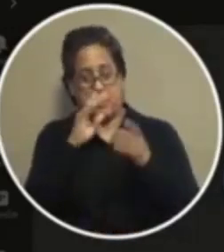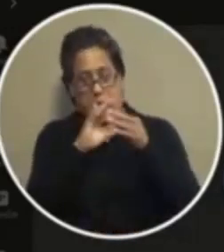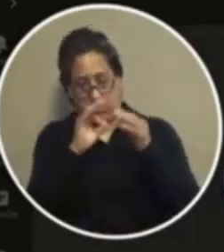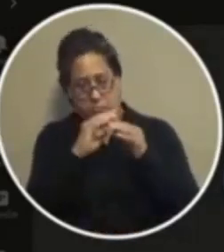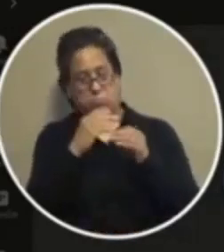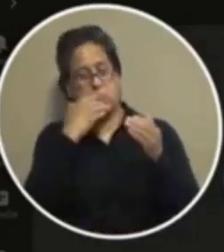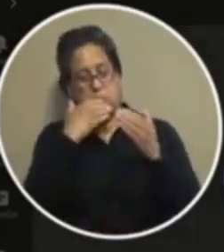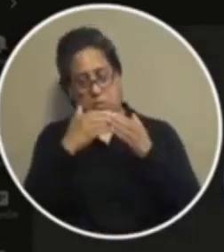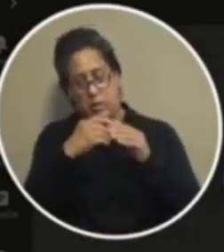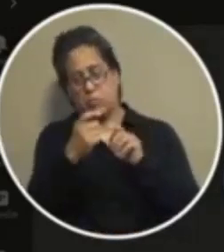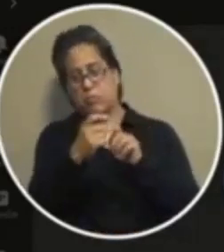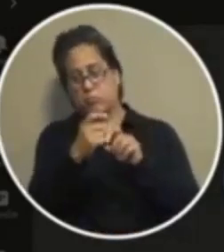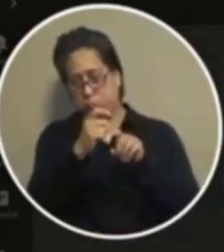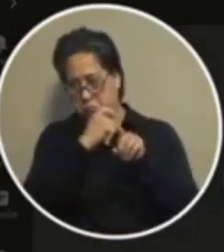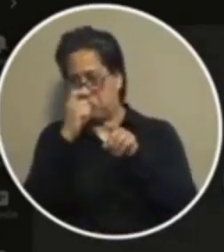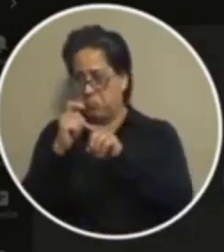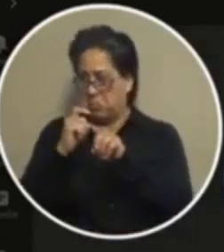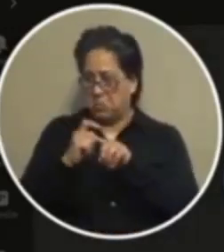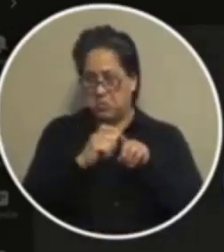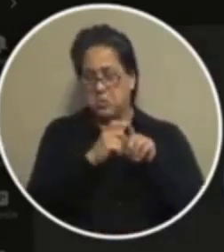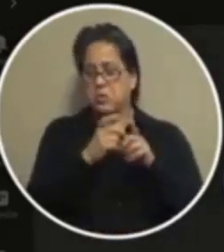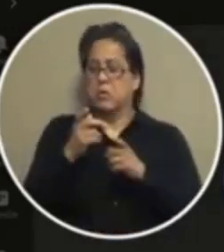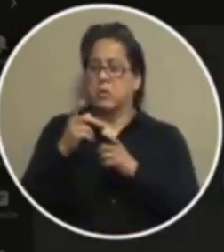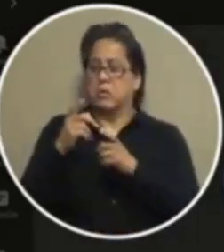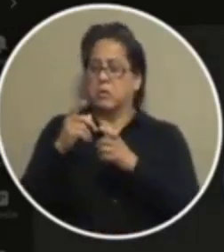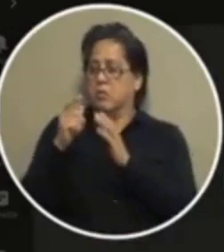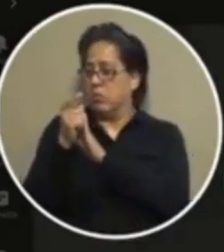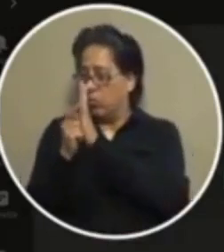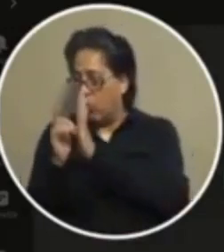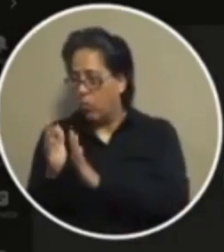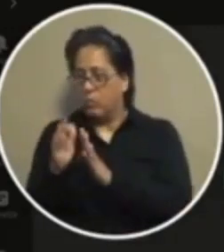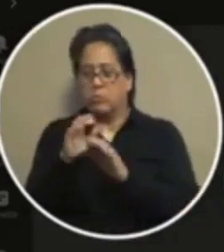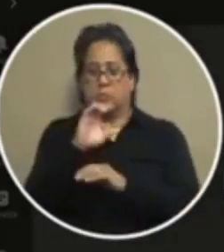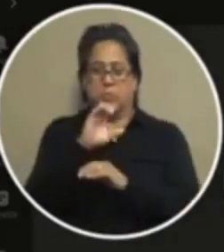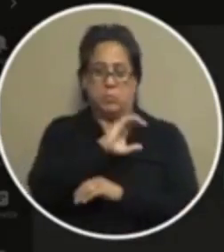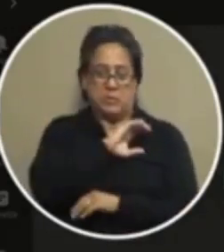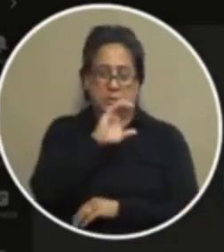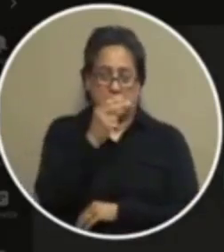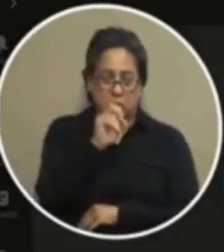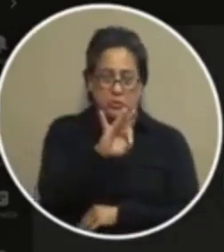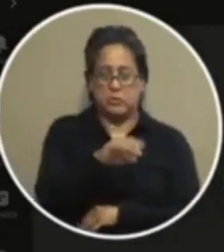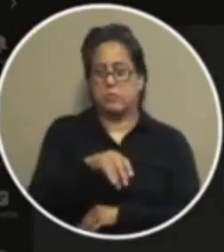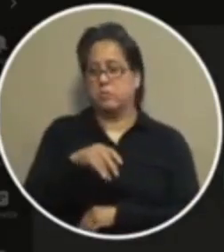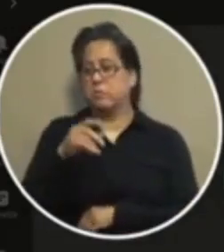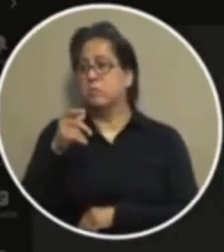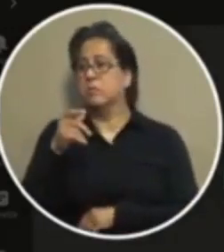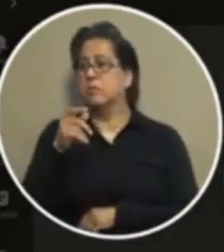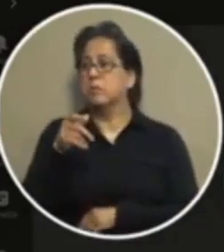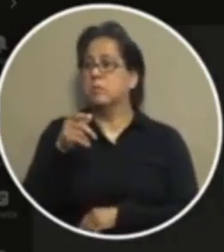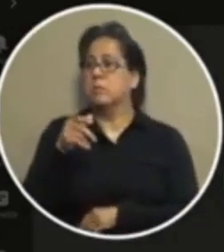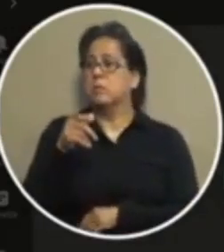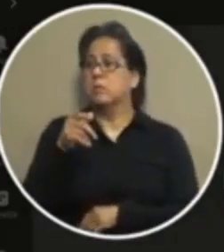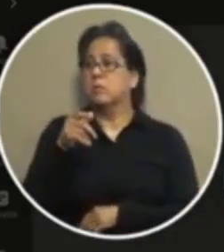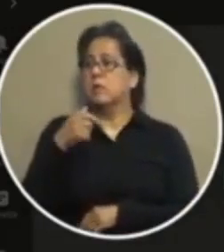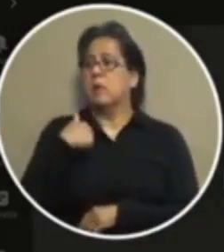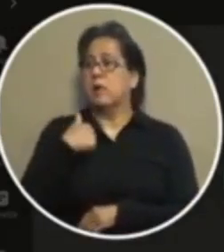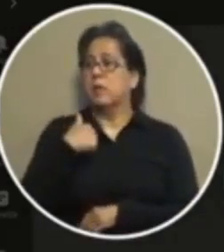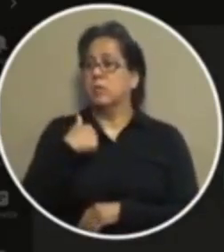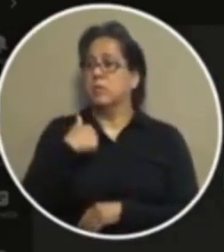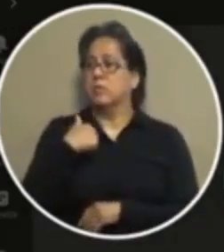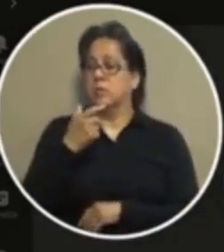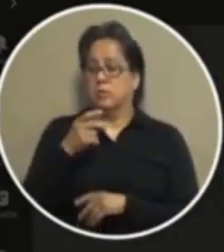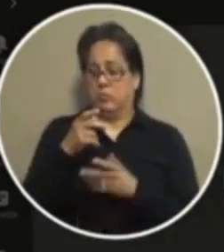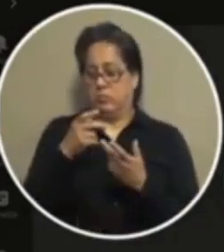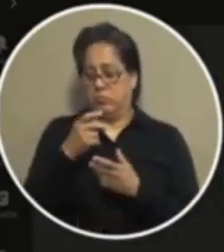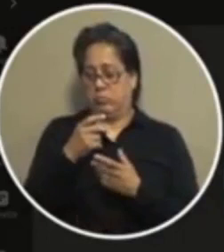and i want to thank our city manager our city attorney our police chief i was one of the two uh representatives that